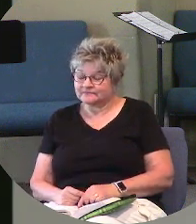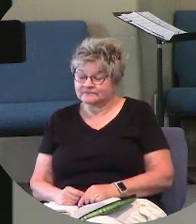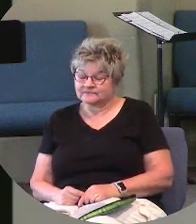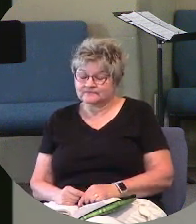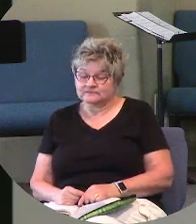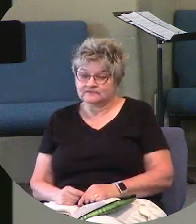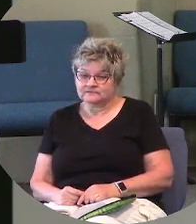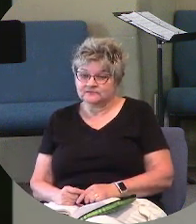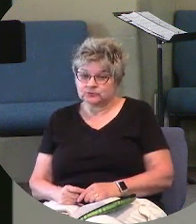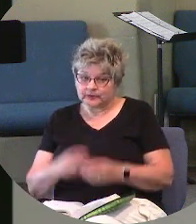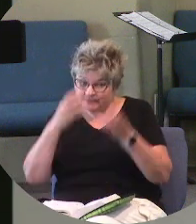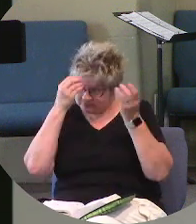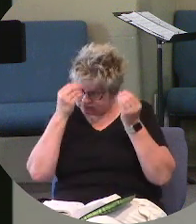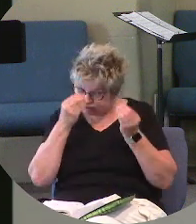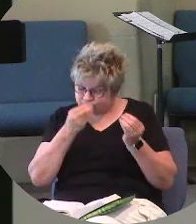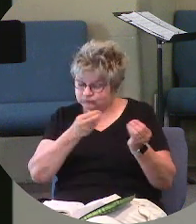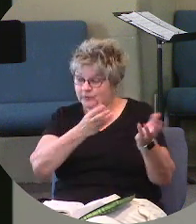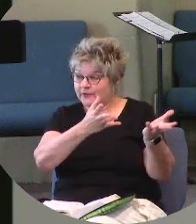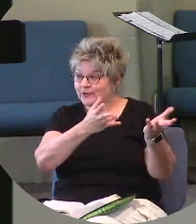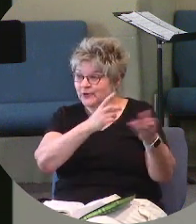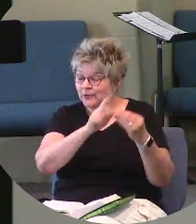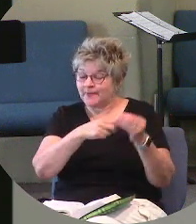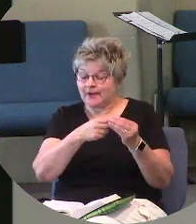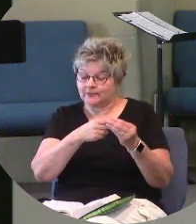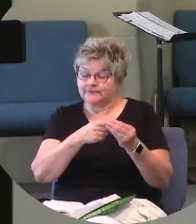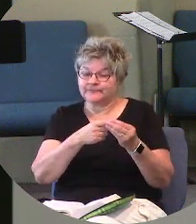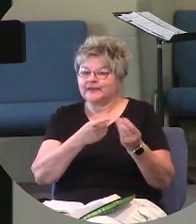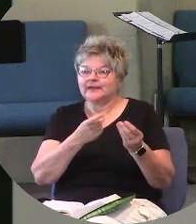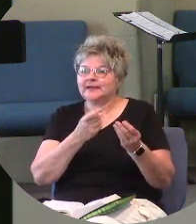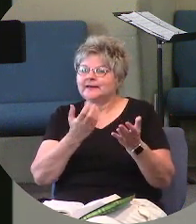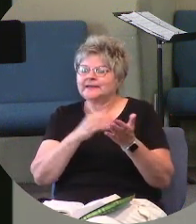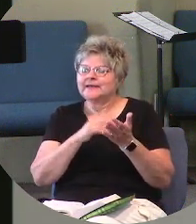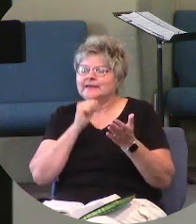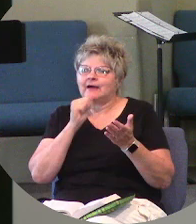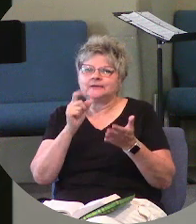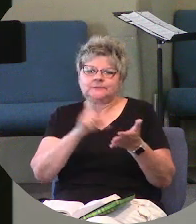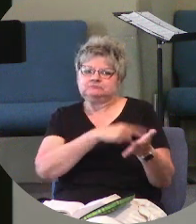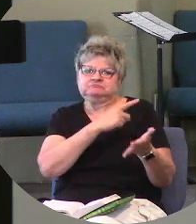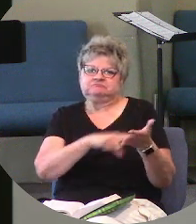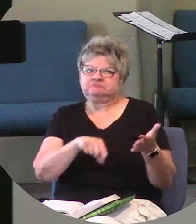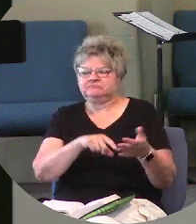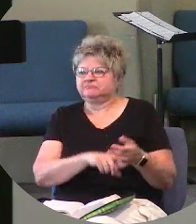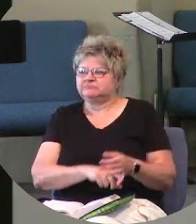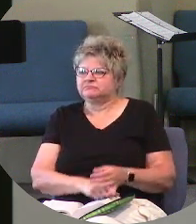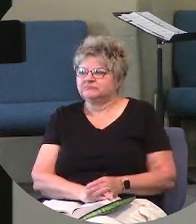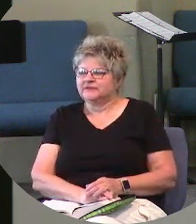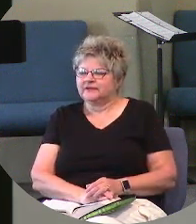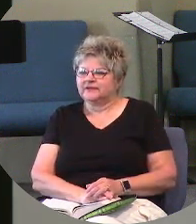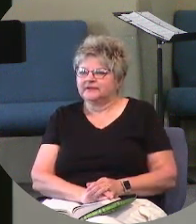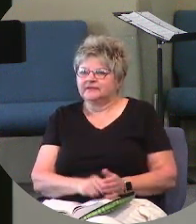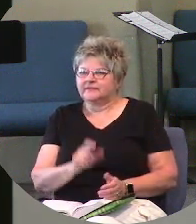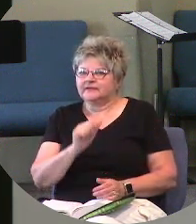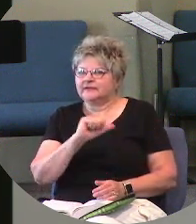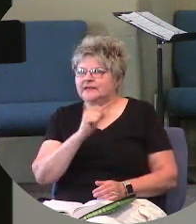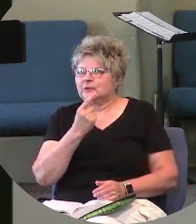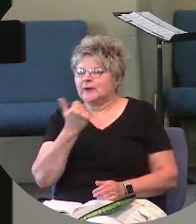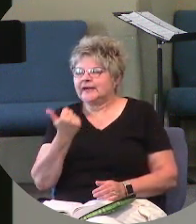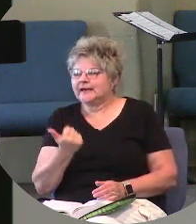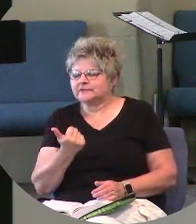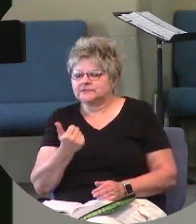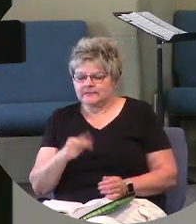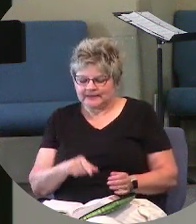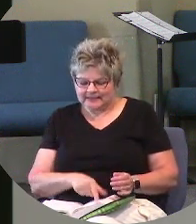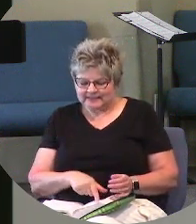So let me tell you about and that's not again not to malign or disparage anyone else but this is the